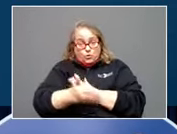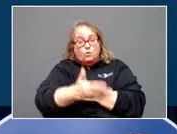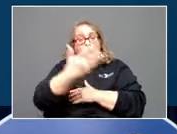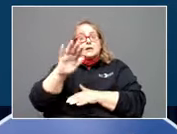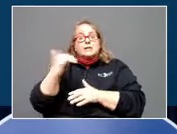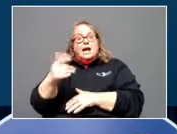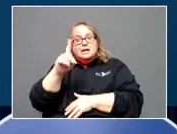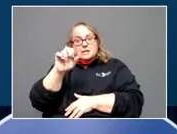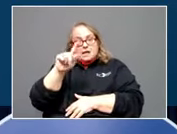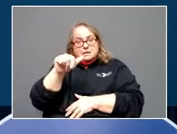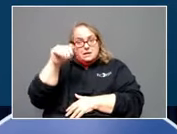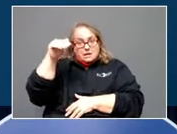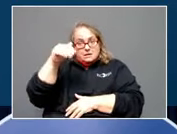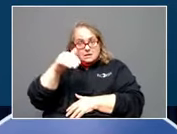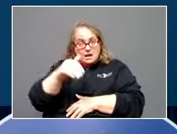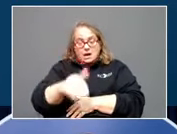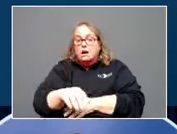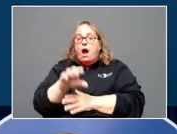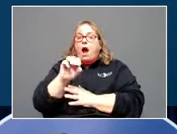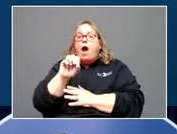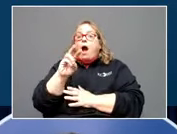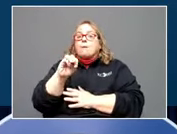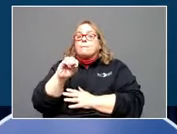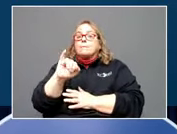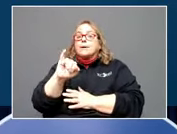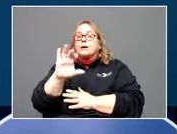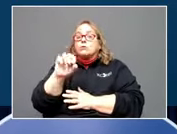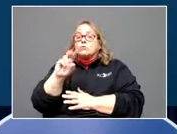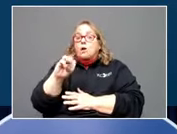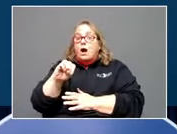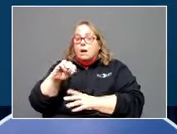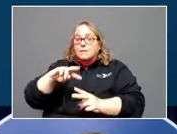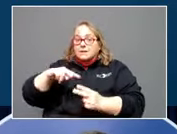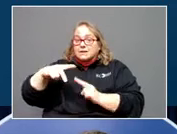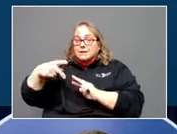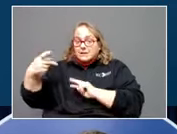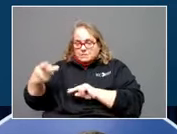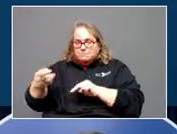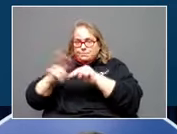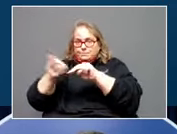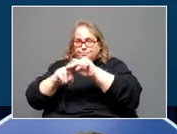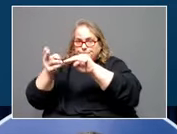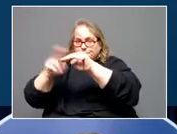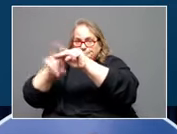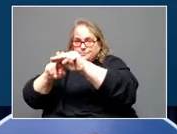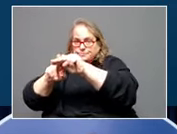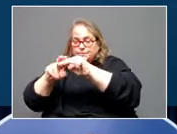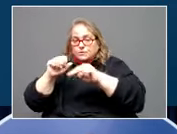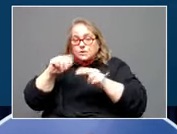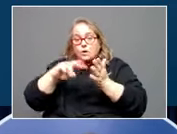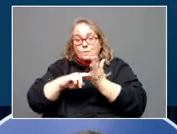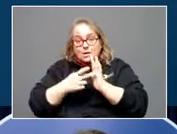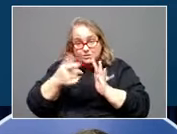increasing and increasing significantly. So it may be that you still contract